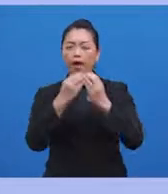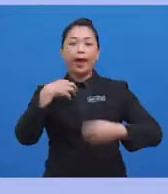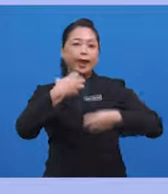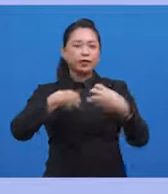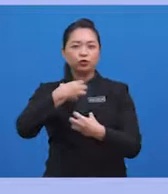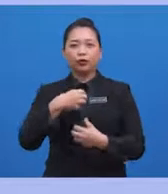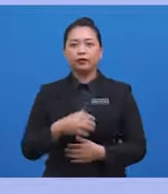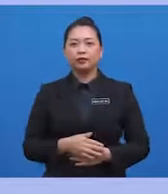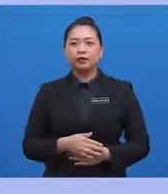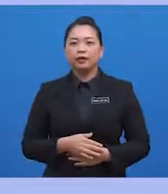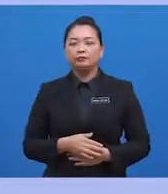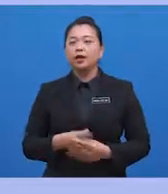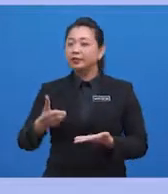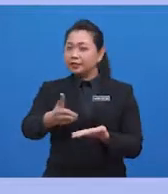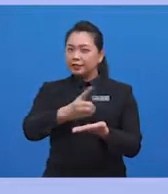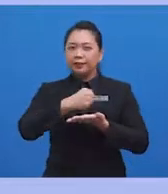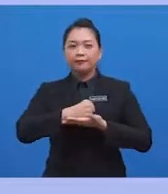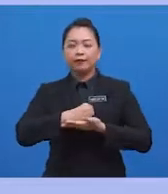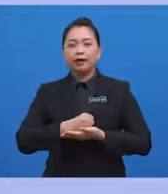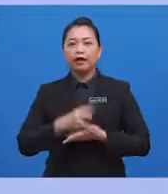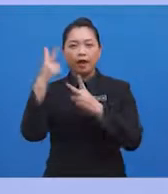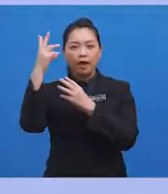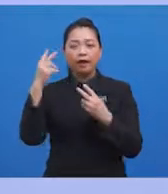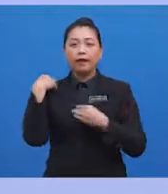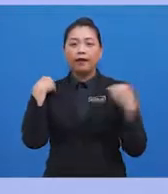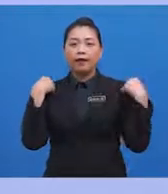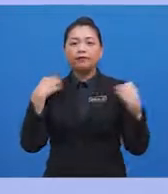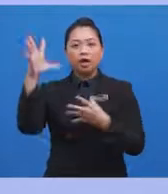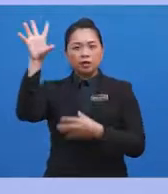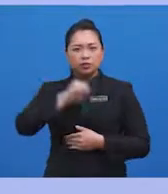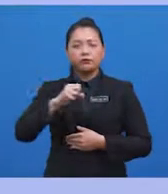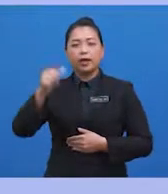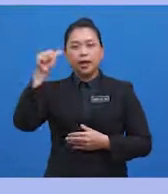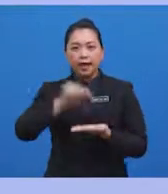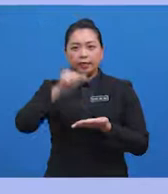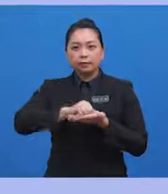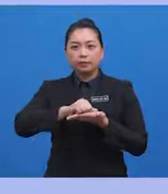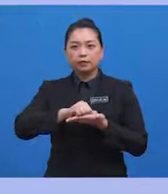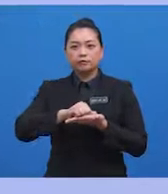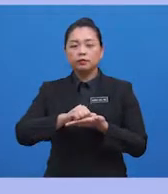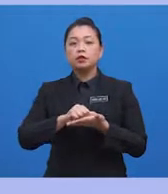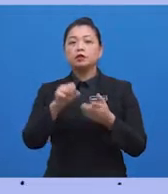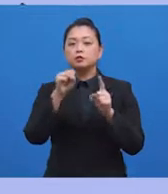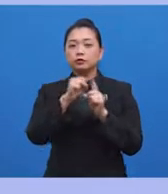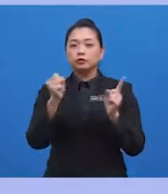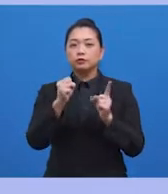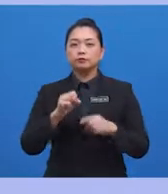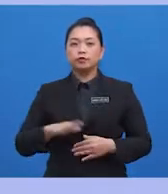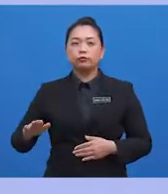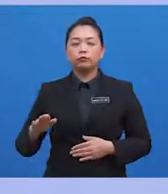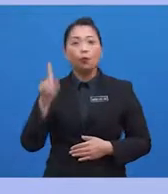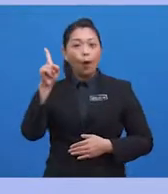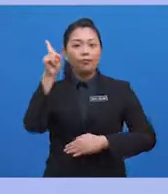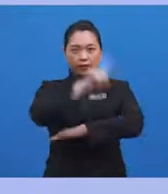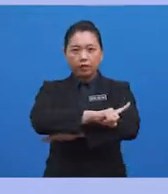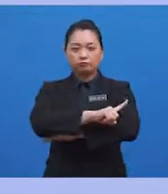my status and felt it was deserved having achieved academically as well as socially since childhood. And then one